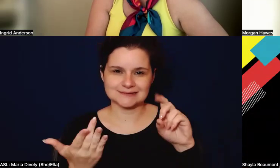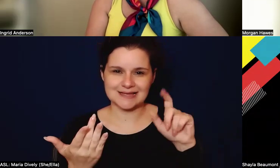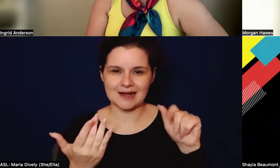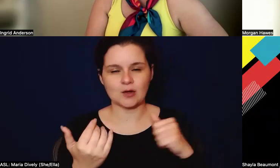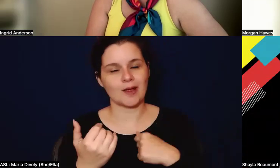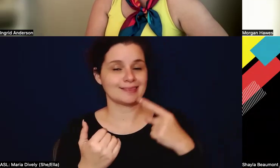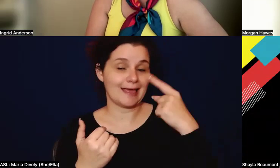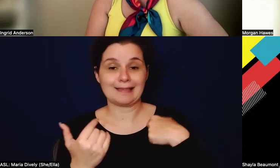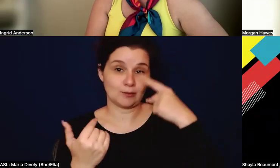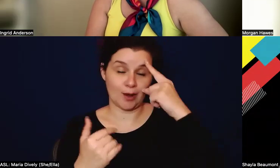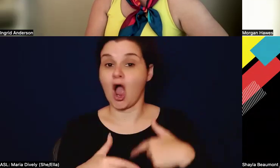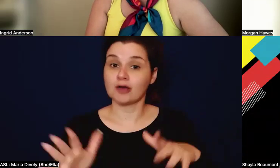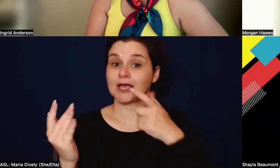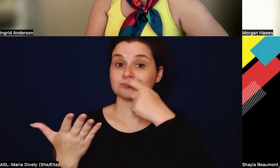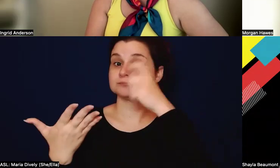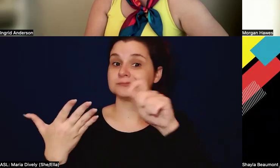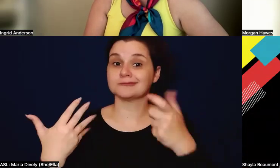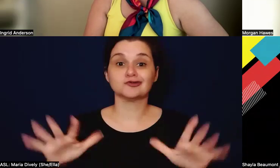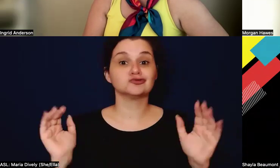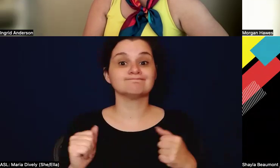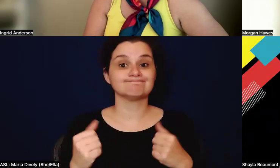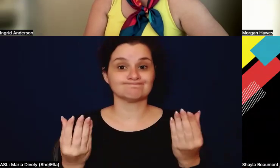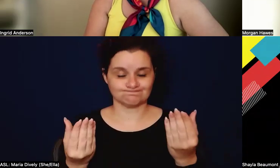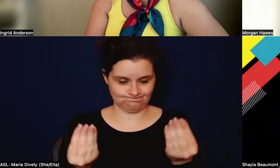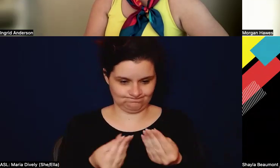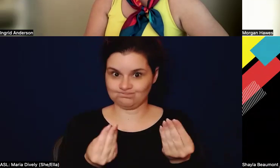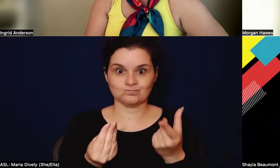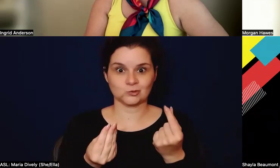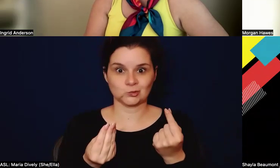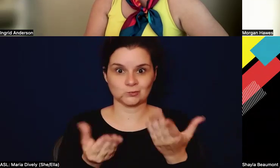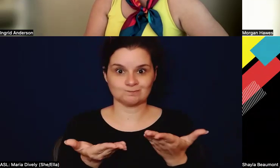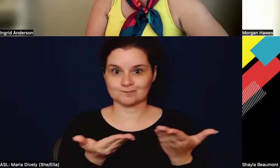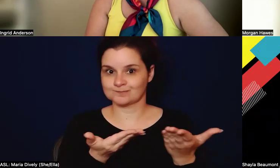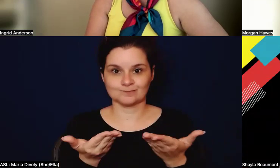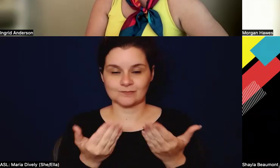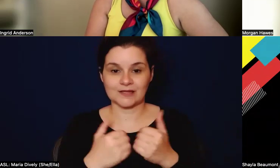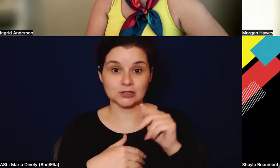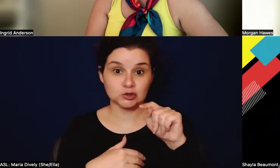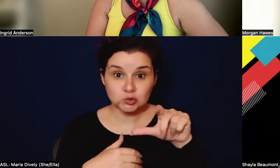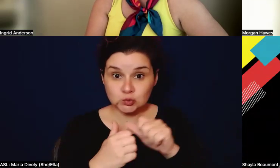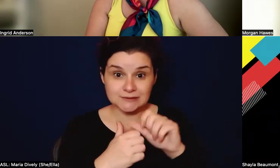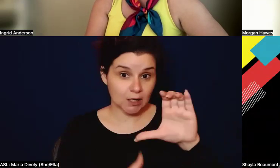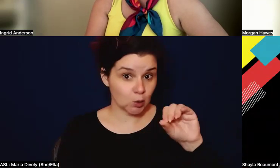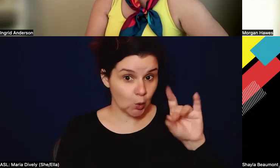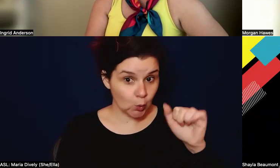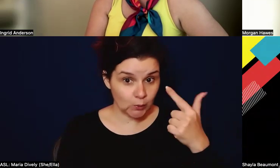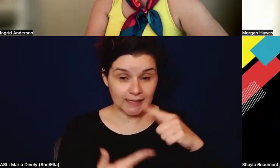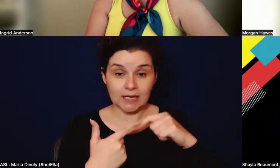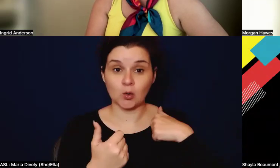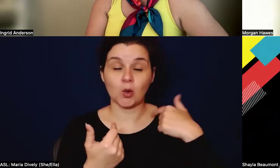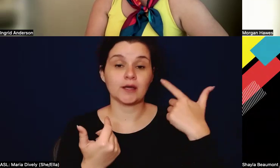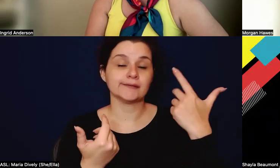think, okay, I, I did it right. But now what do I do with it? You know, is, are there tools such as like coding or recording